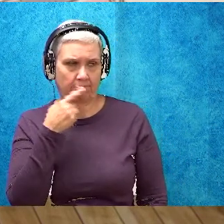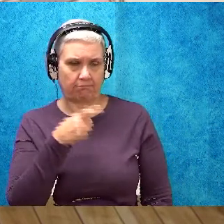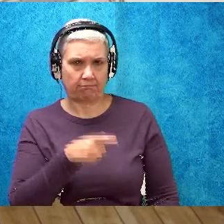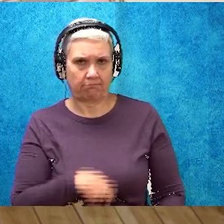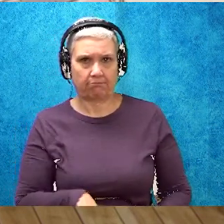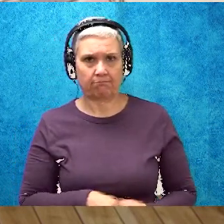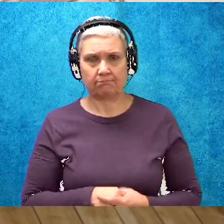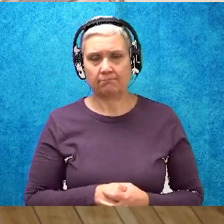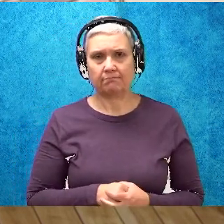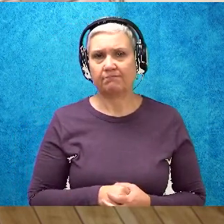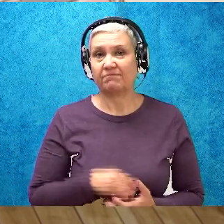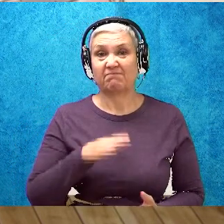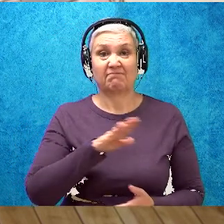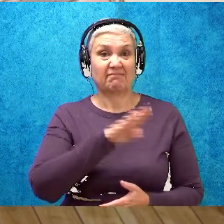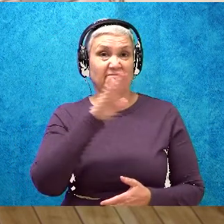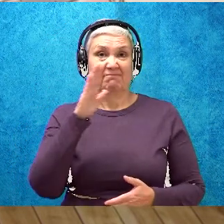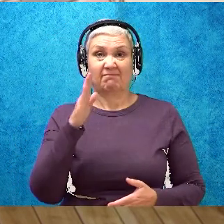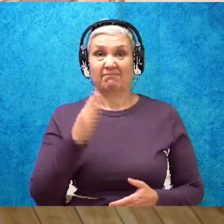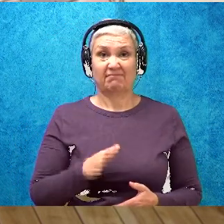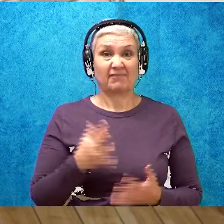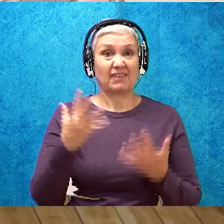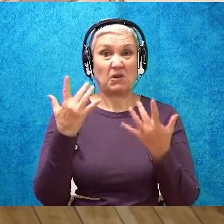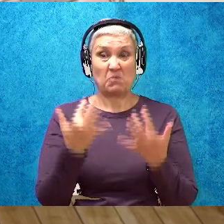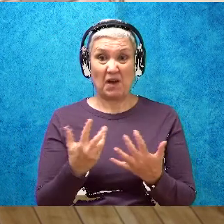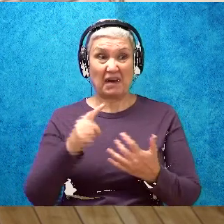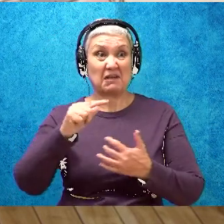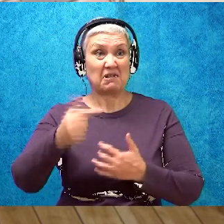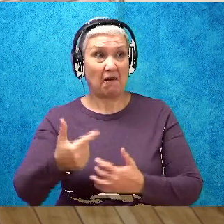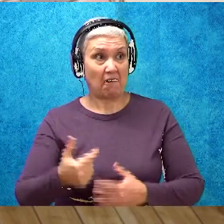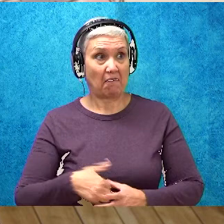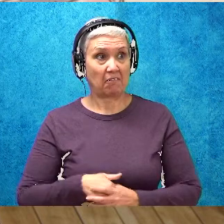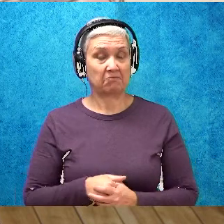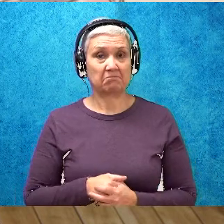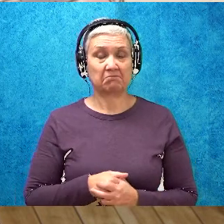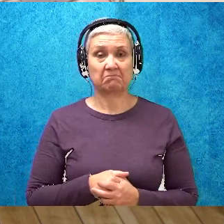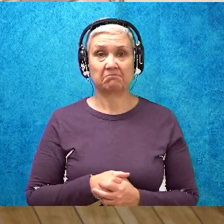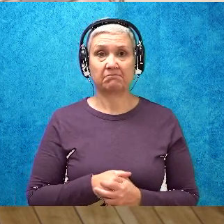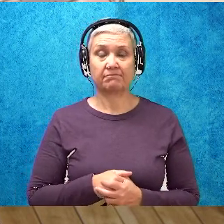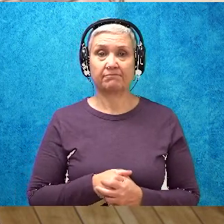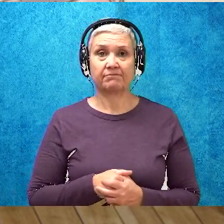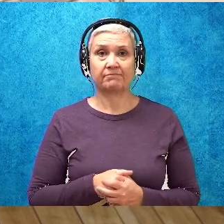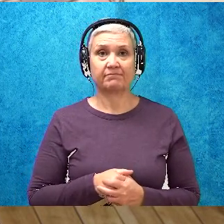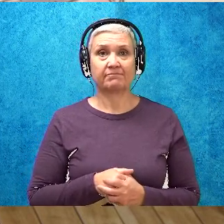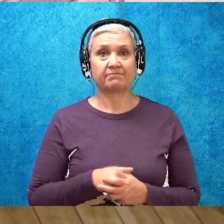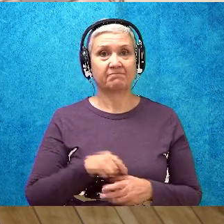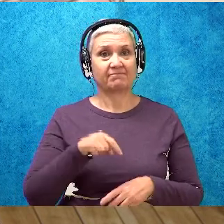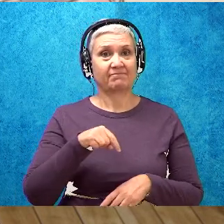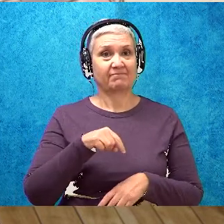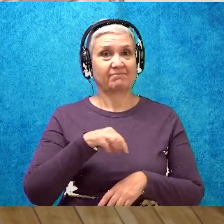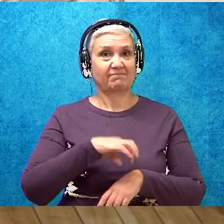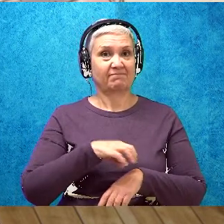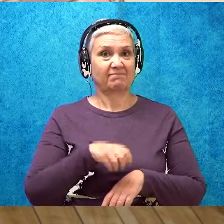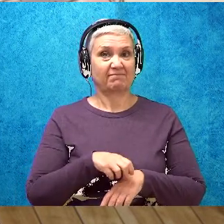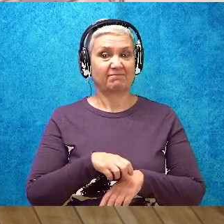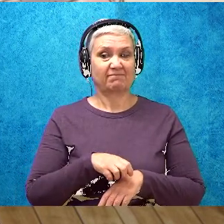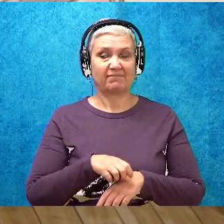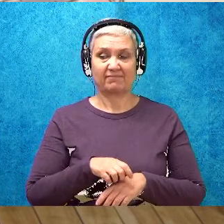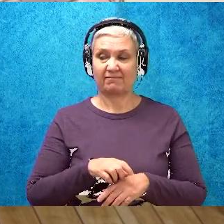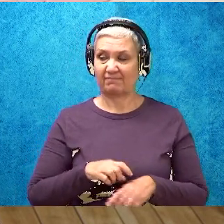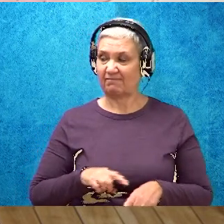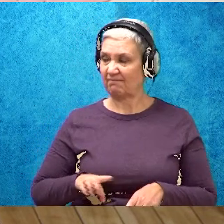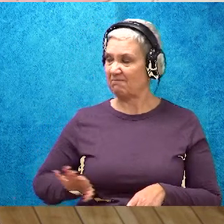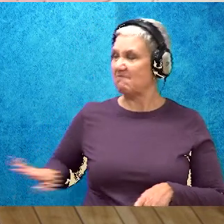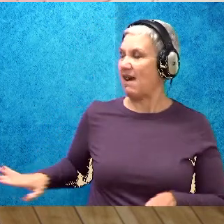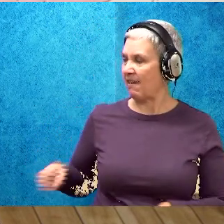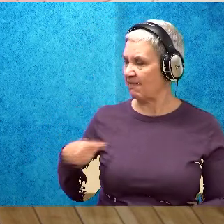And they never wait their turn. This cake says back off, I'm going again.